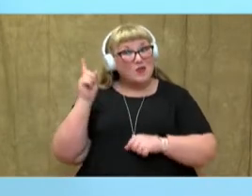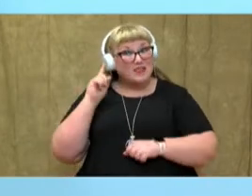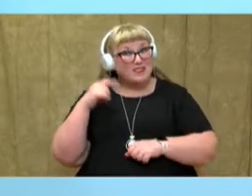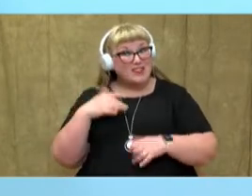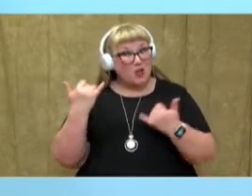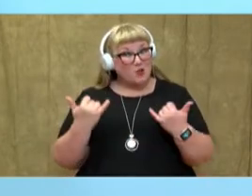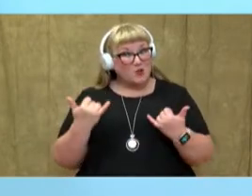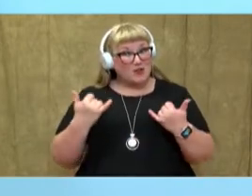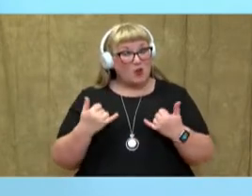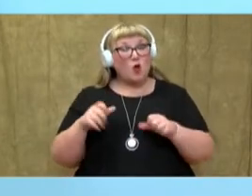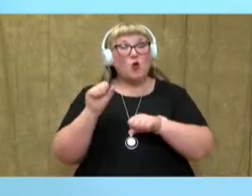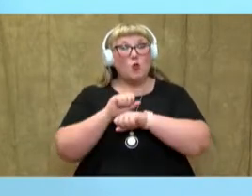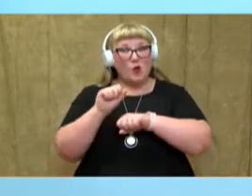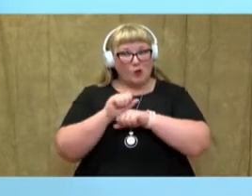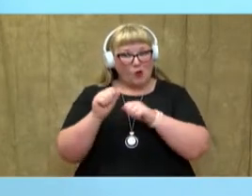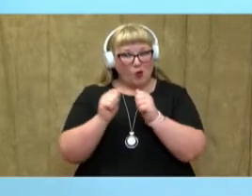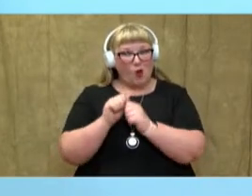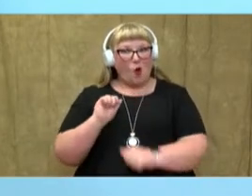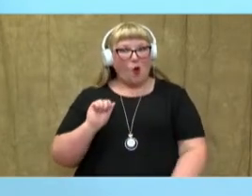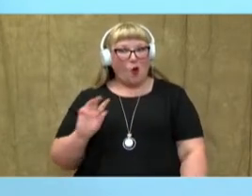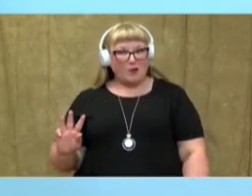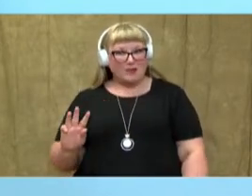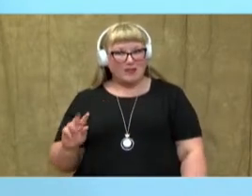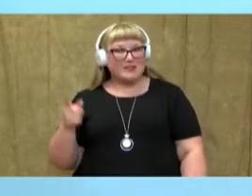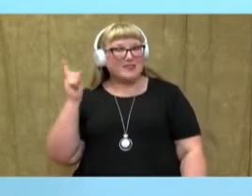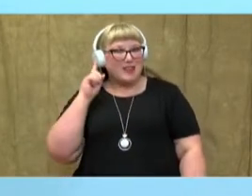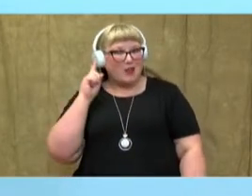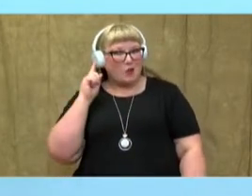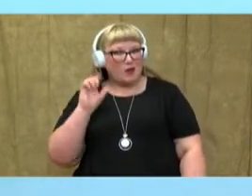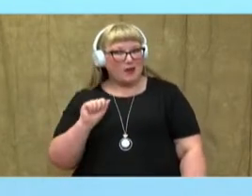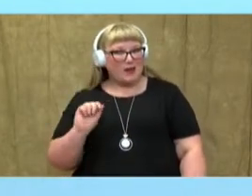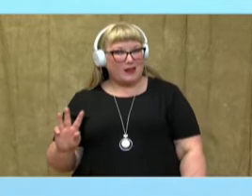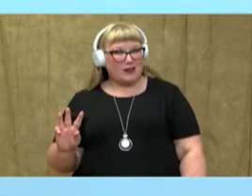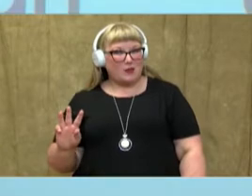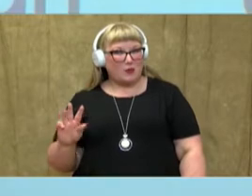to be working with today. We're going to be working with the oi sound.